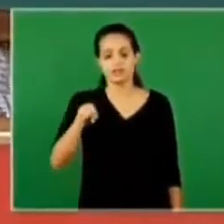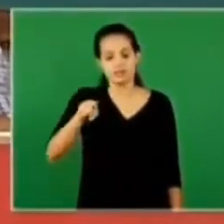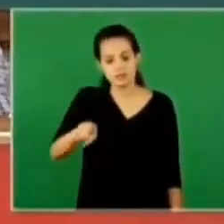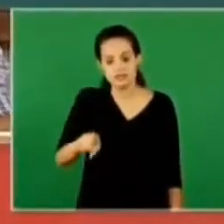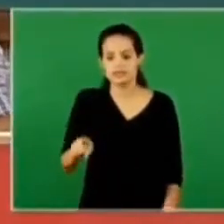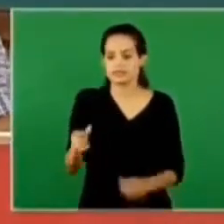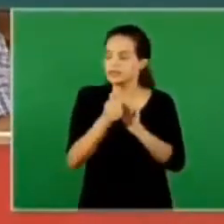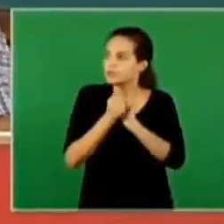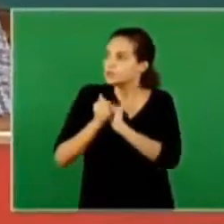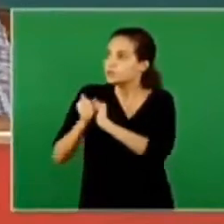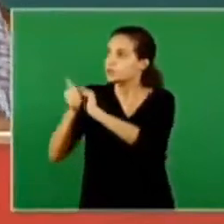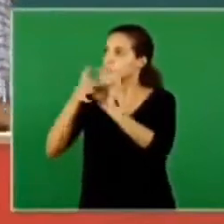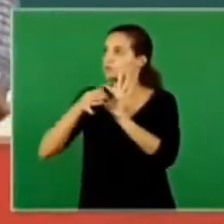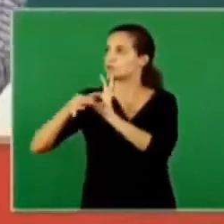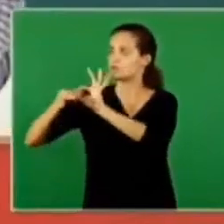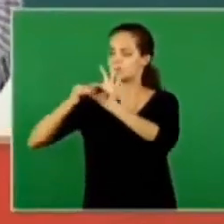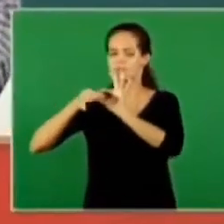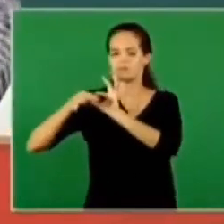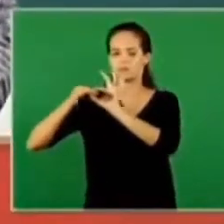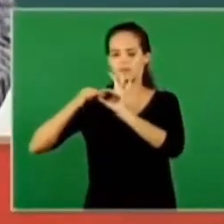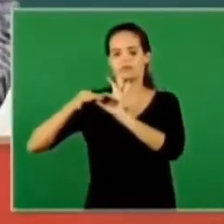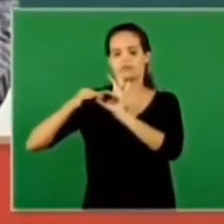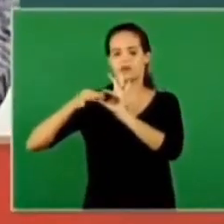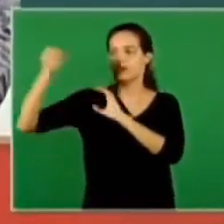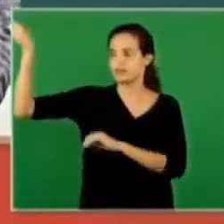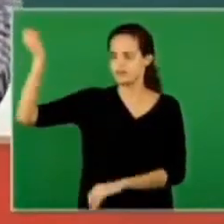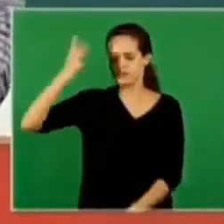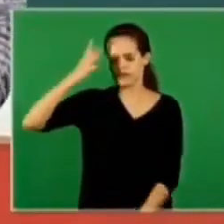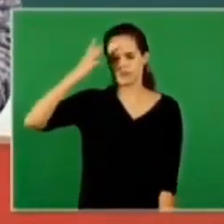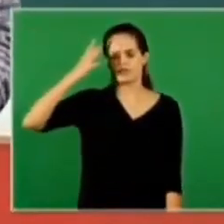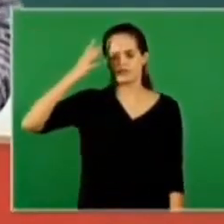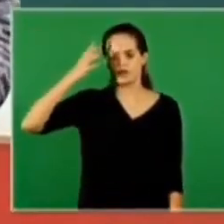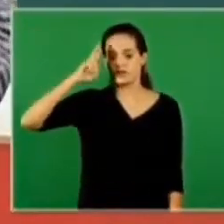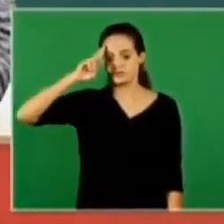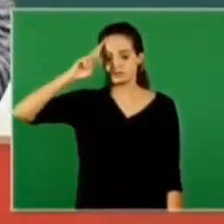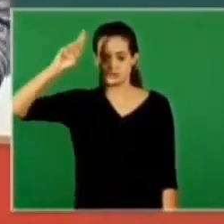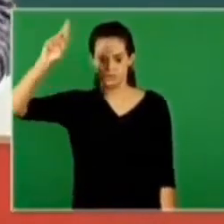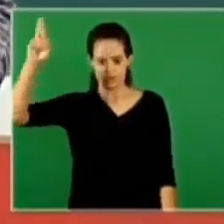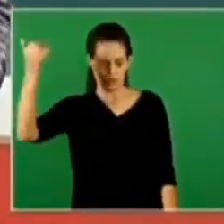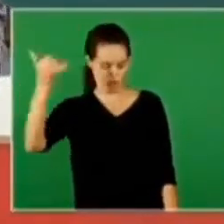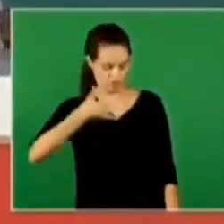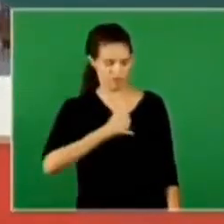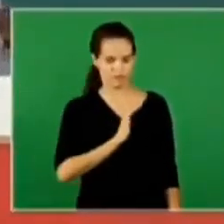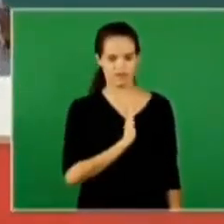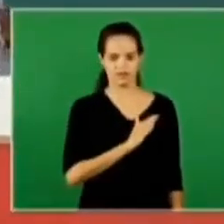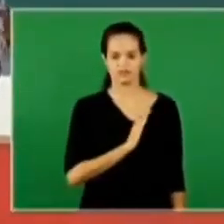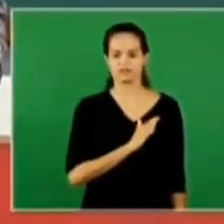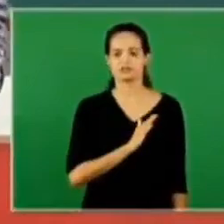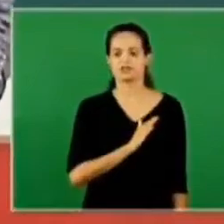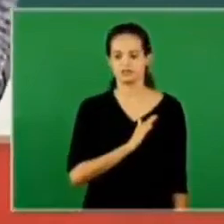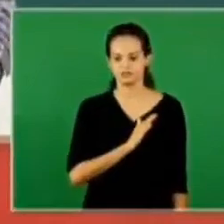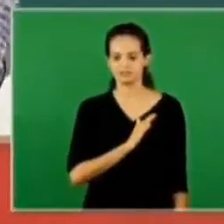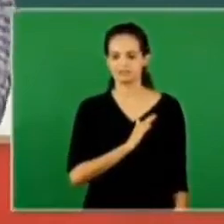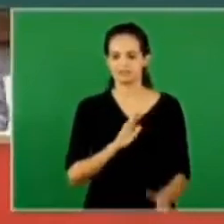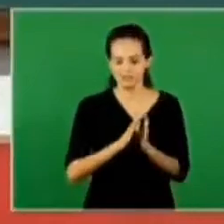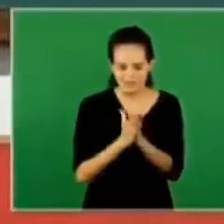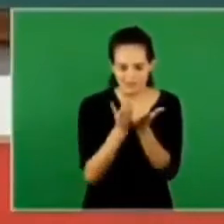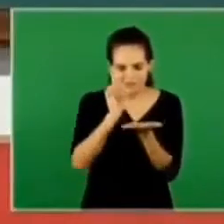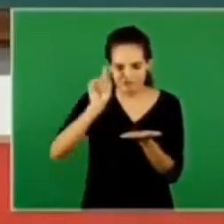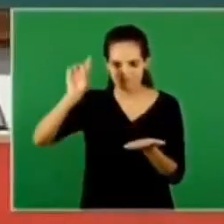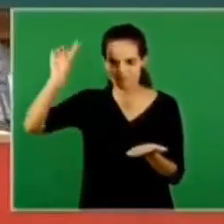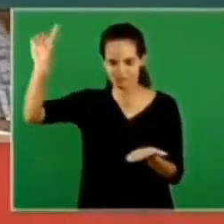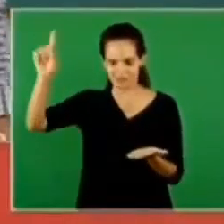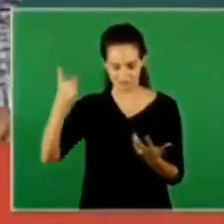you walk in the light if you walk in fellowship your heart will submit to the